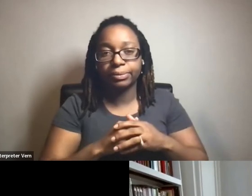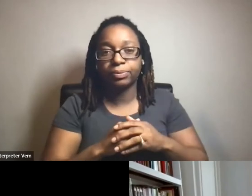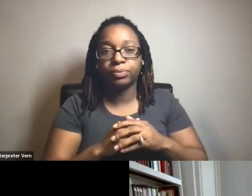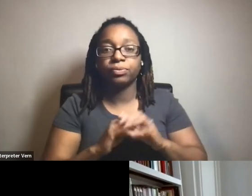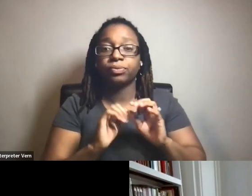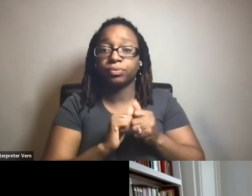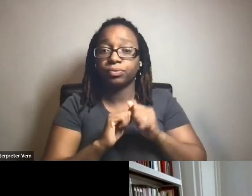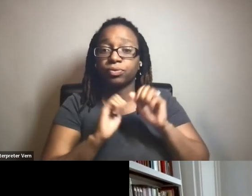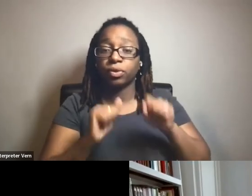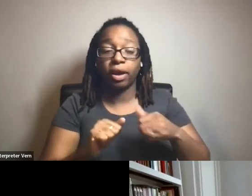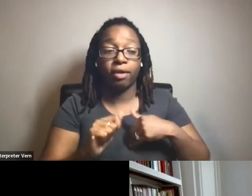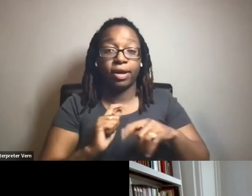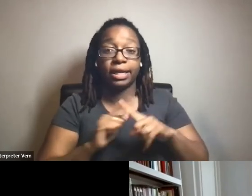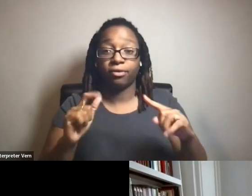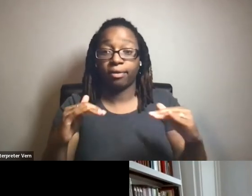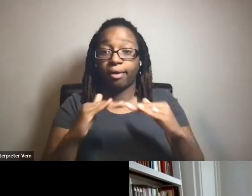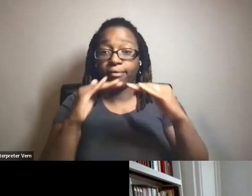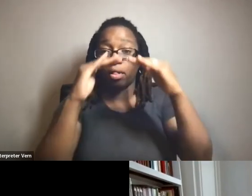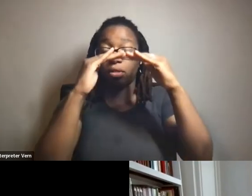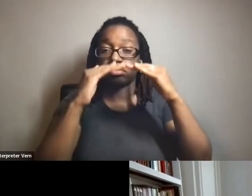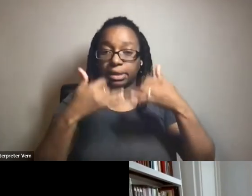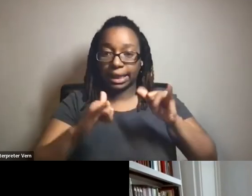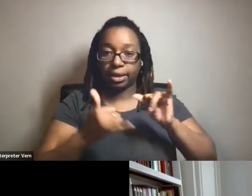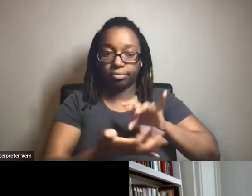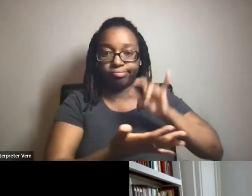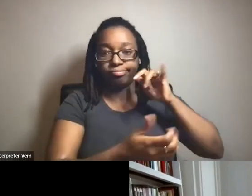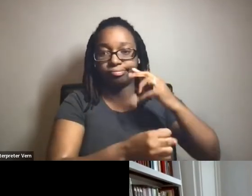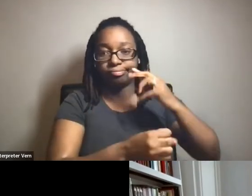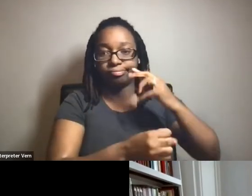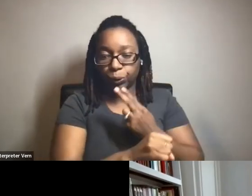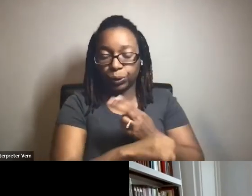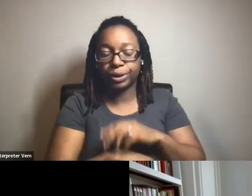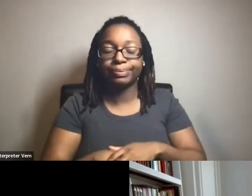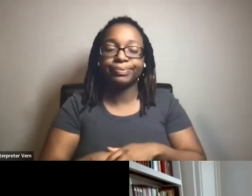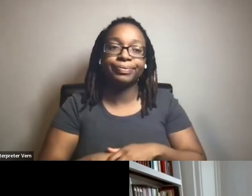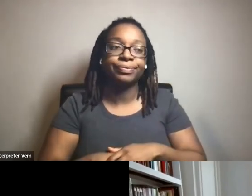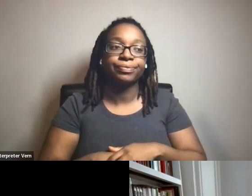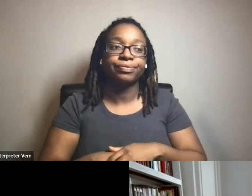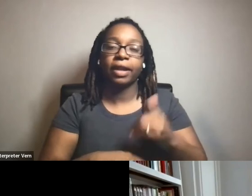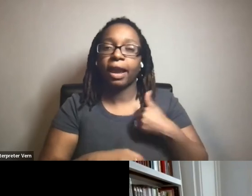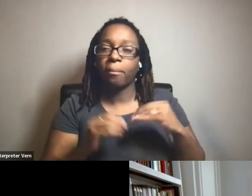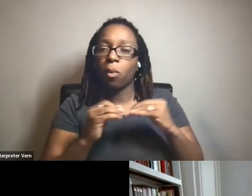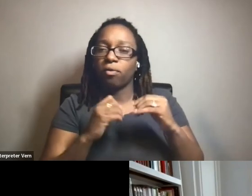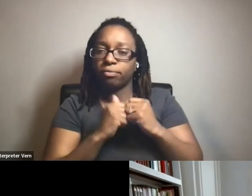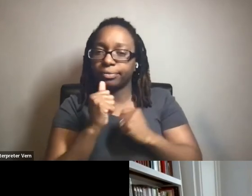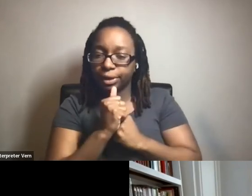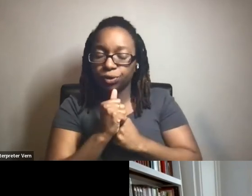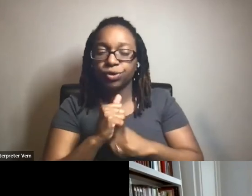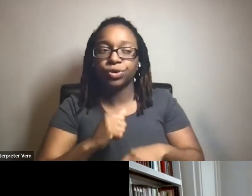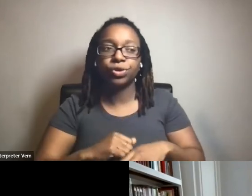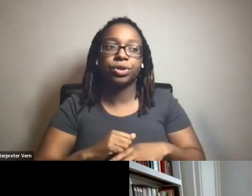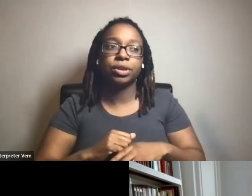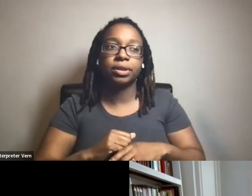it at different levels really. And we, we, we, have this, uh, we're developing this framework where, you know, we're looking at